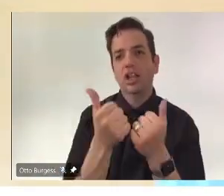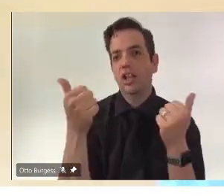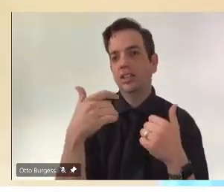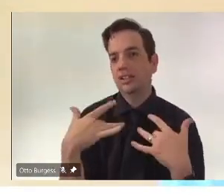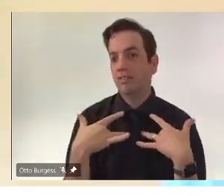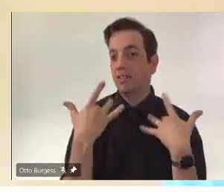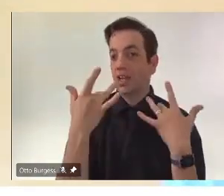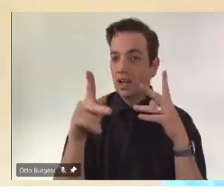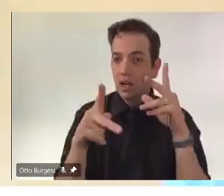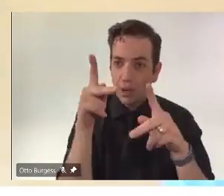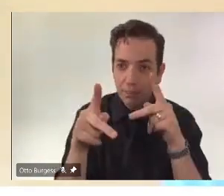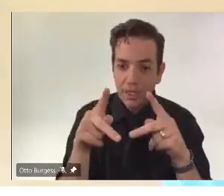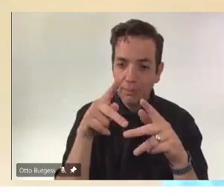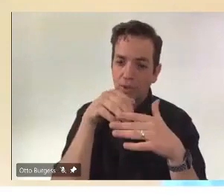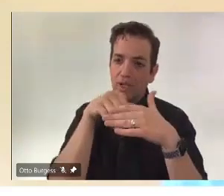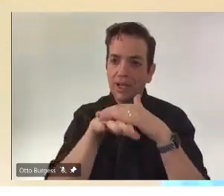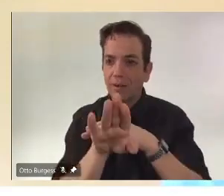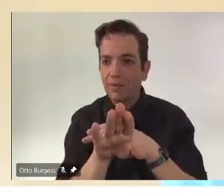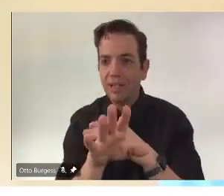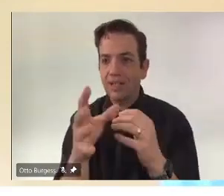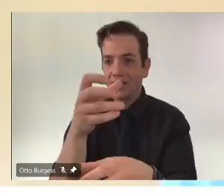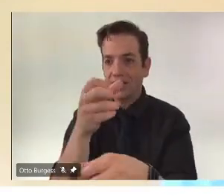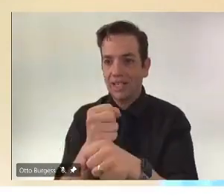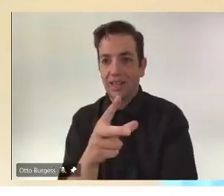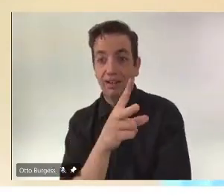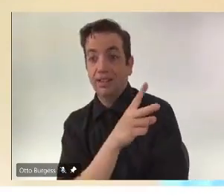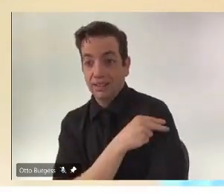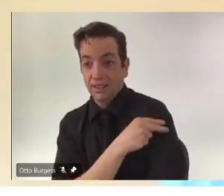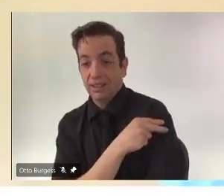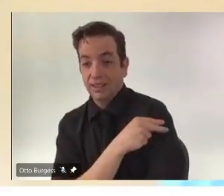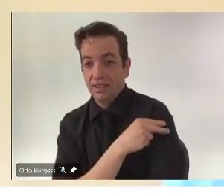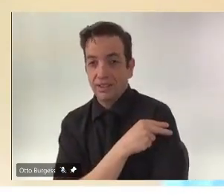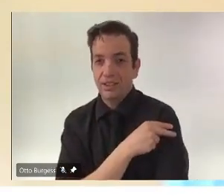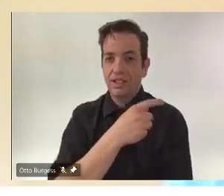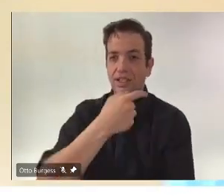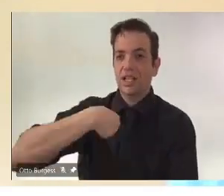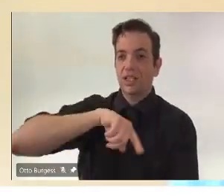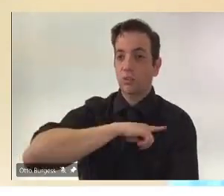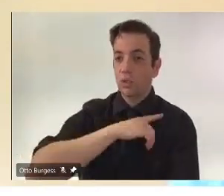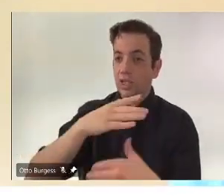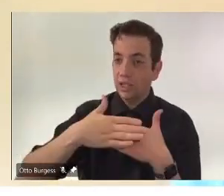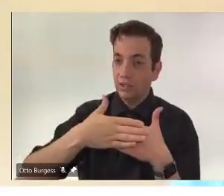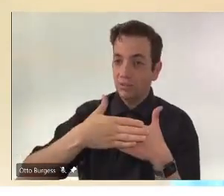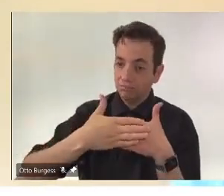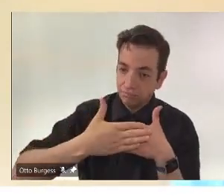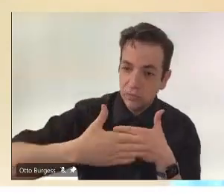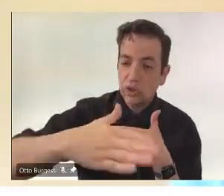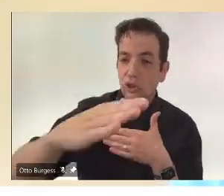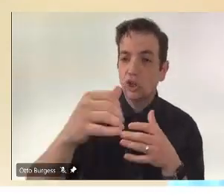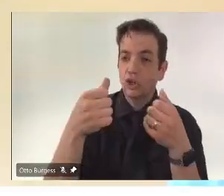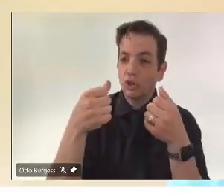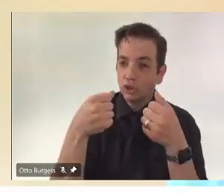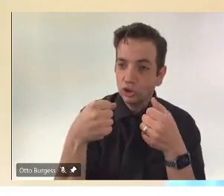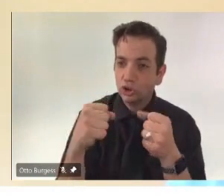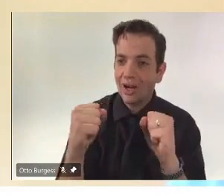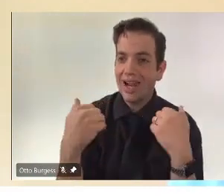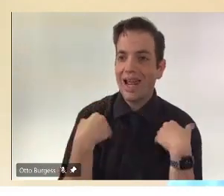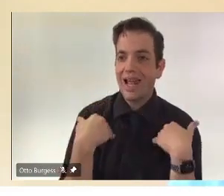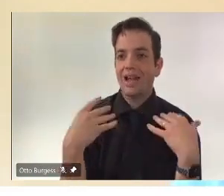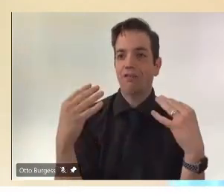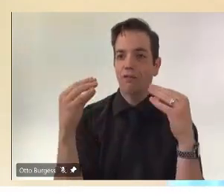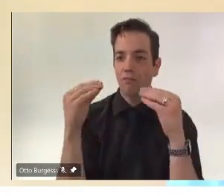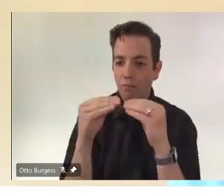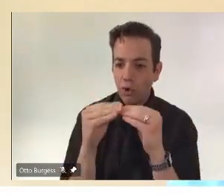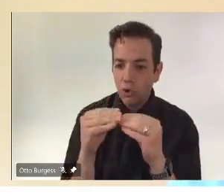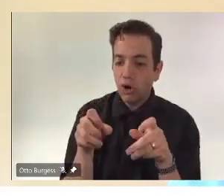in to get their doses. As we move forward, we'll try to expand drive-throughs as much as we can with available doses